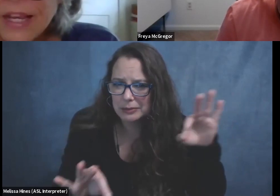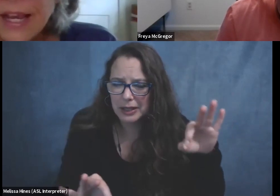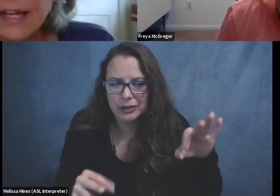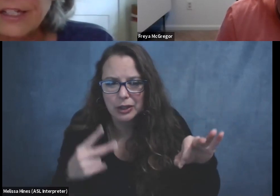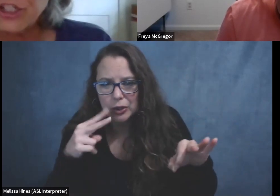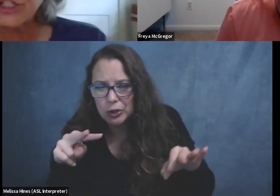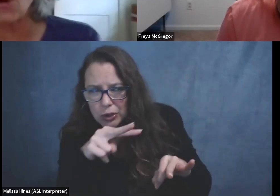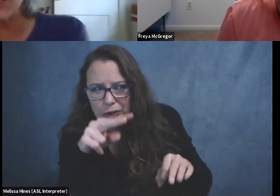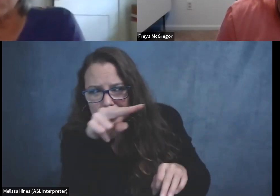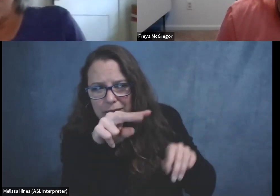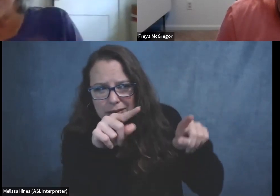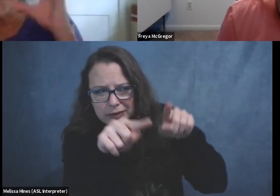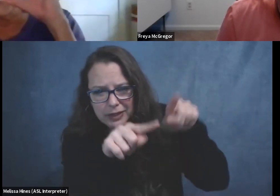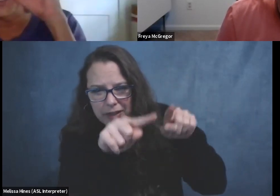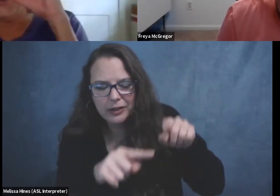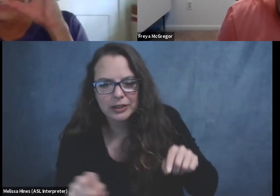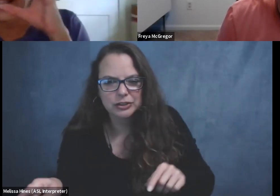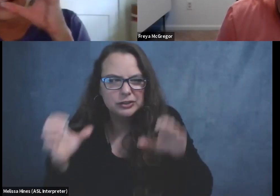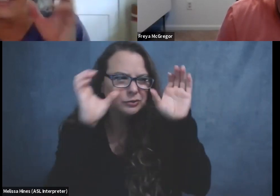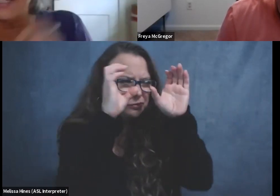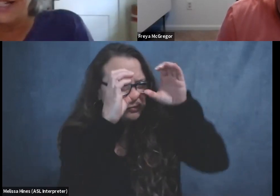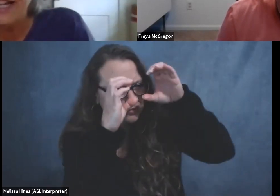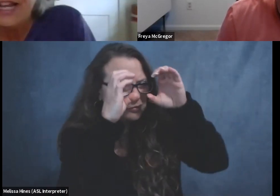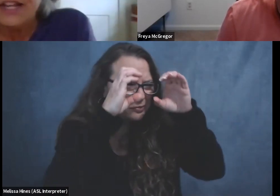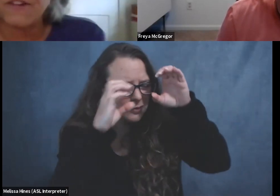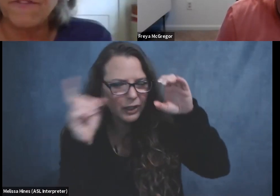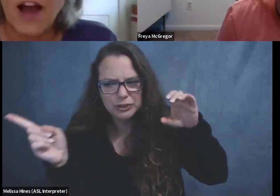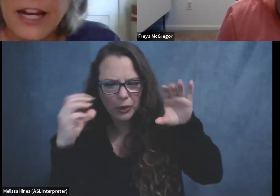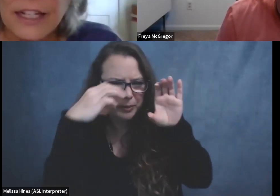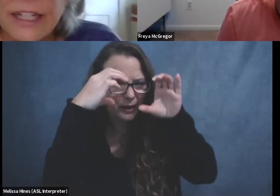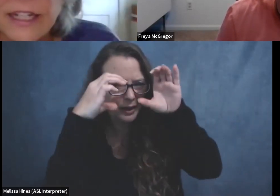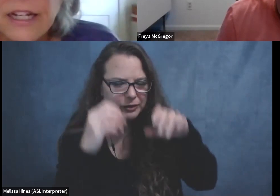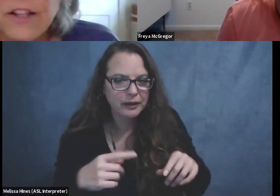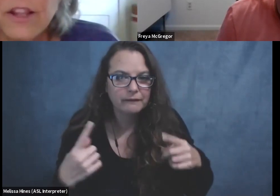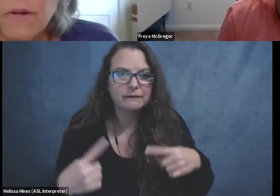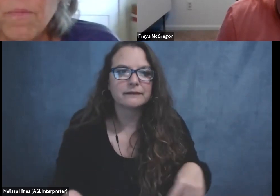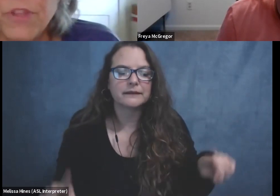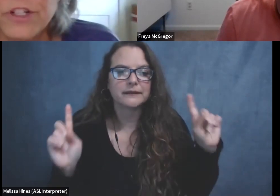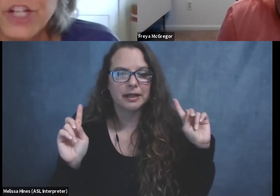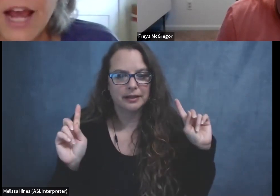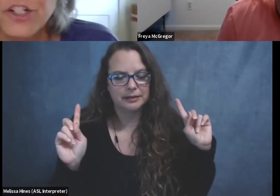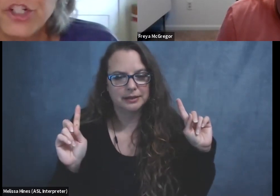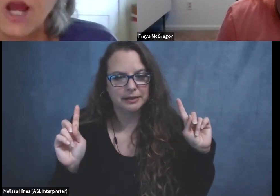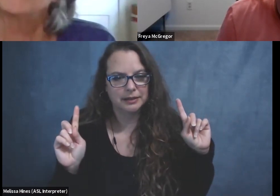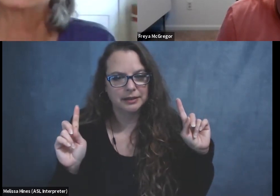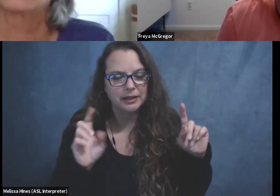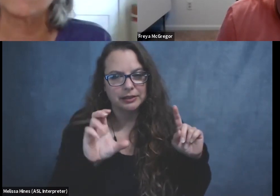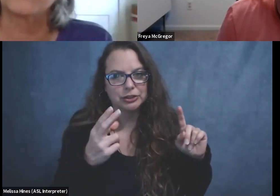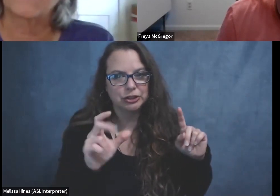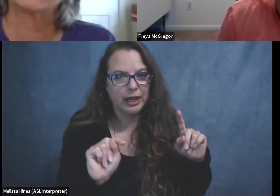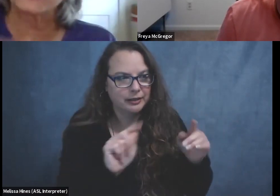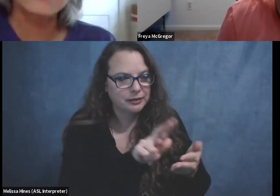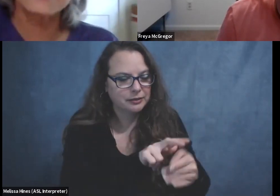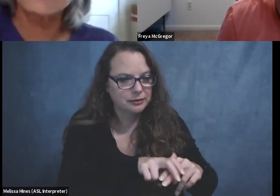bird and she's holding her binoculars, you know, like this. And then finally the, the chat jumps